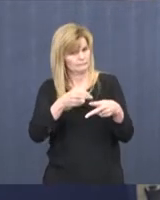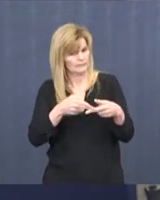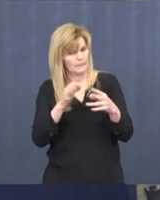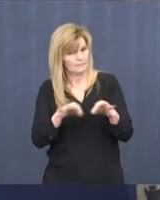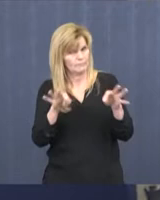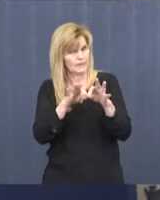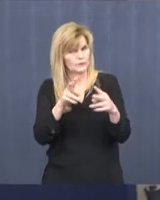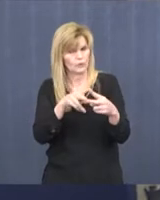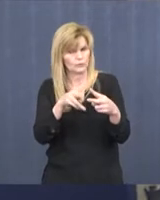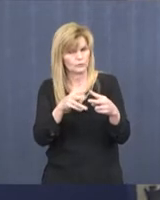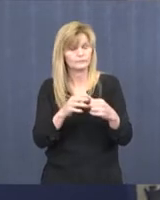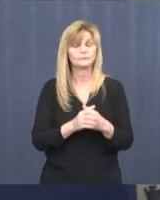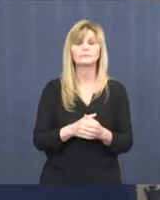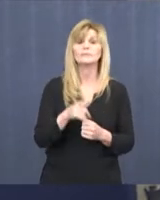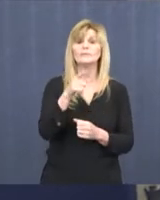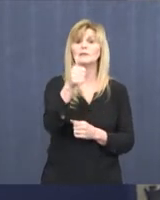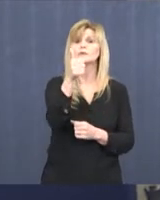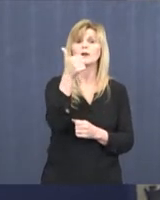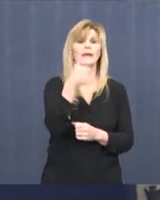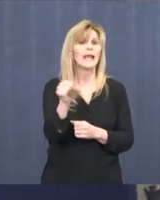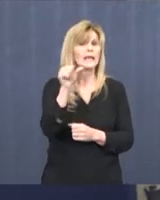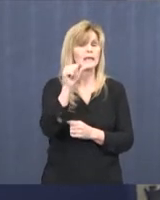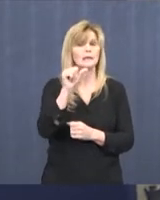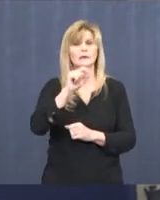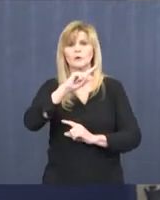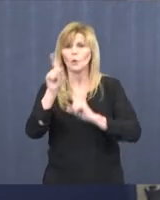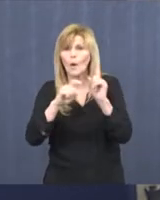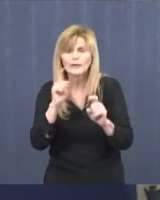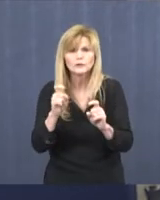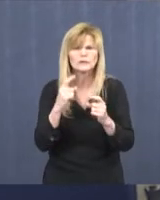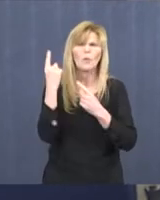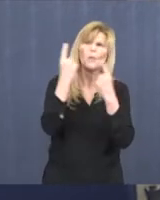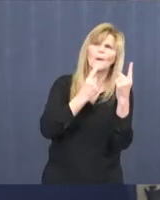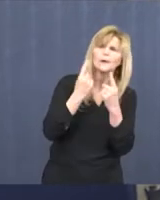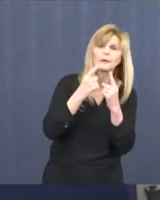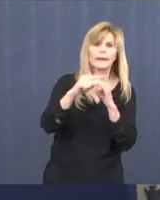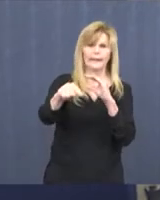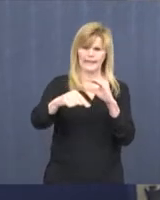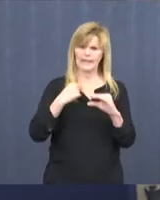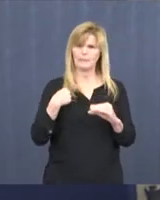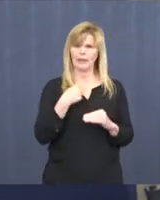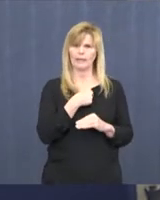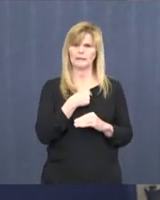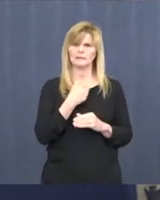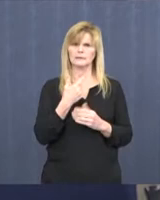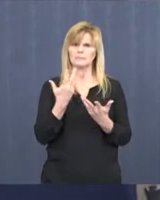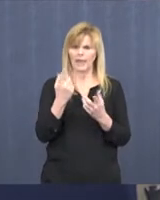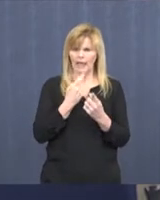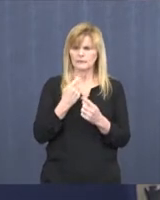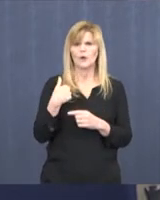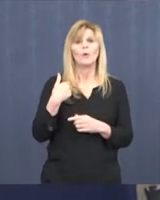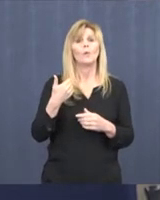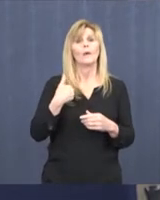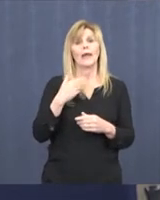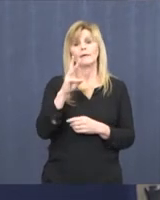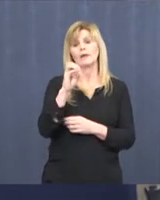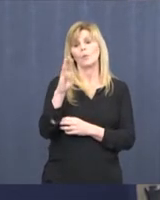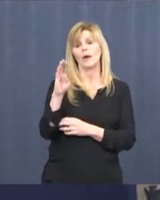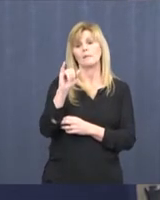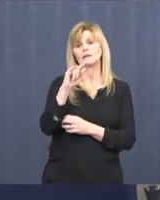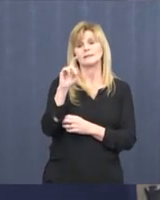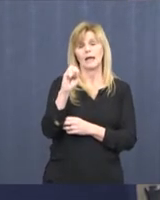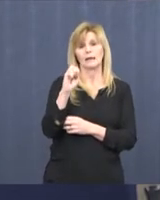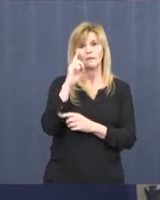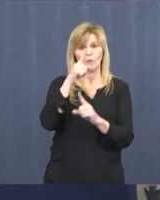questions or are wondering about anything, please feel free to email us to reach out at, we have a website set up